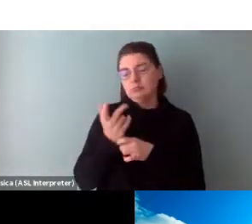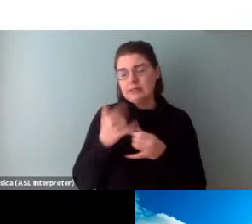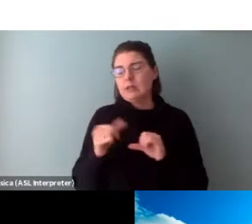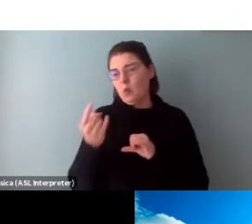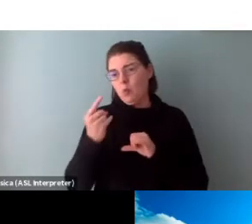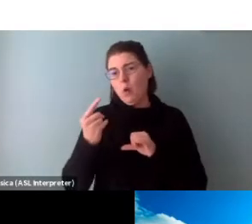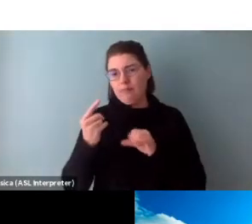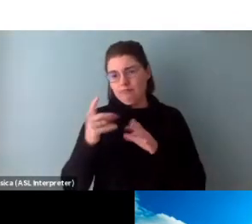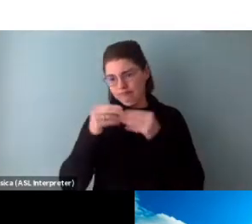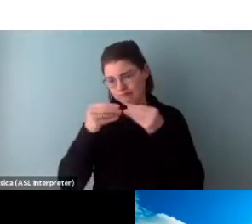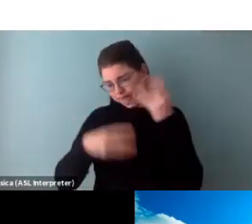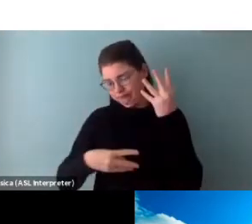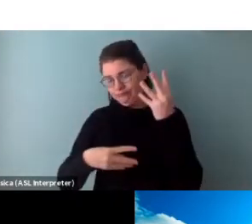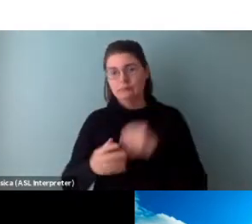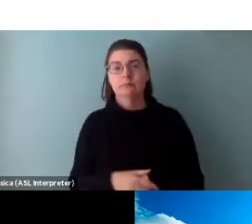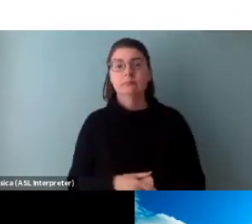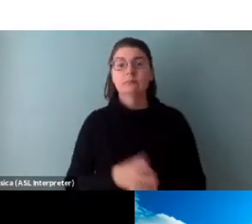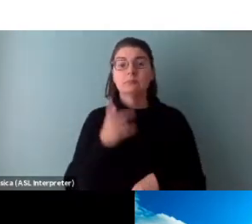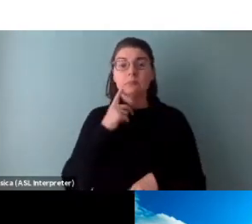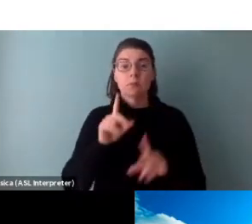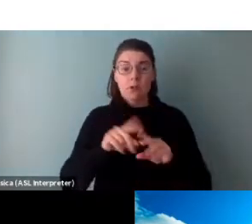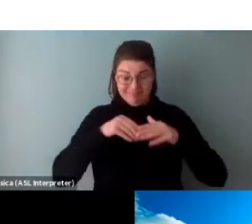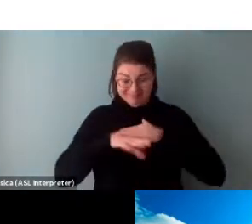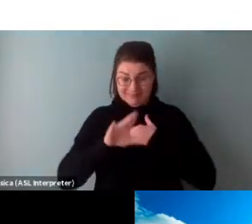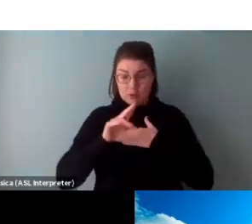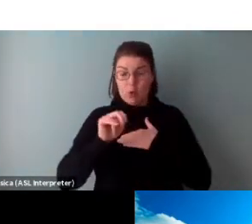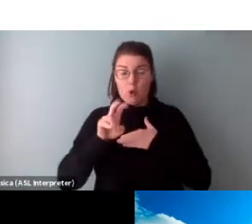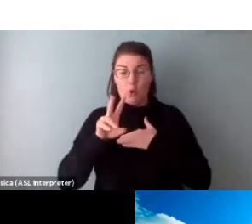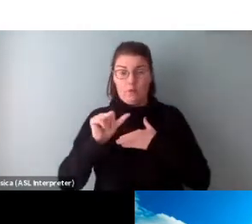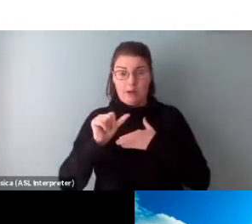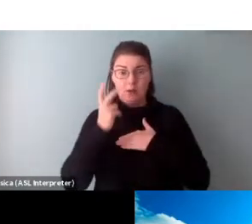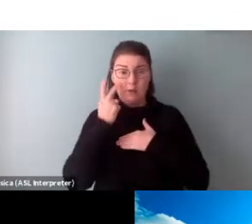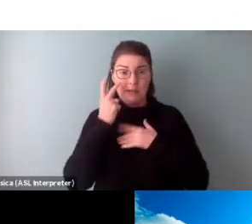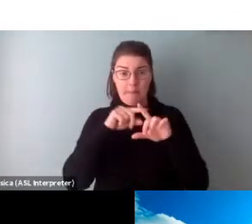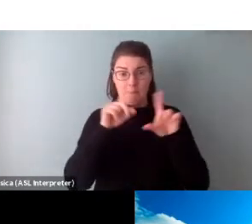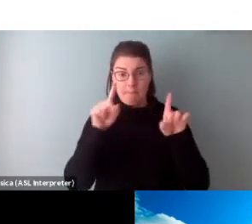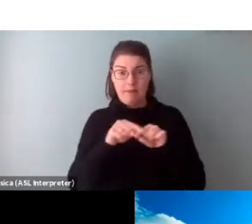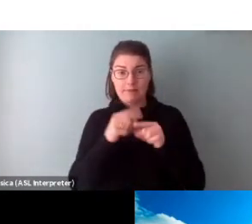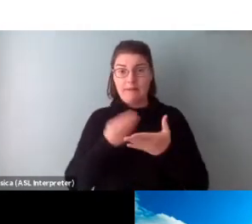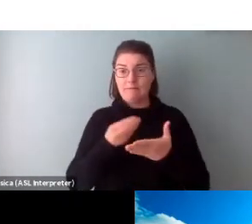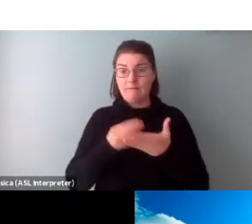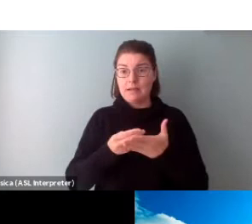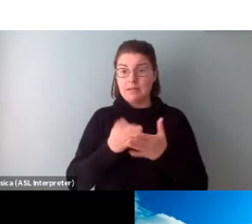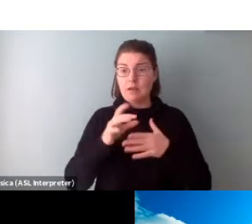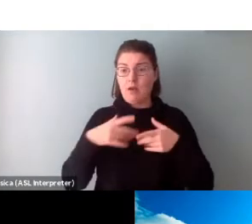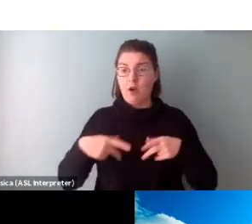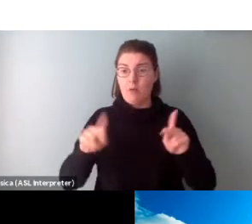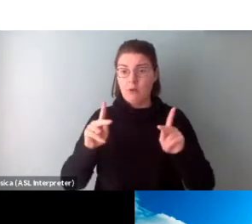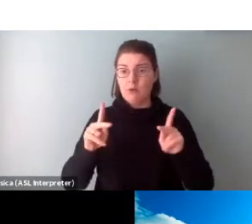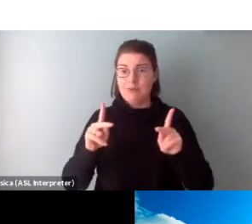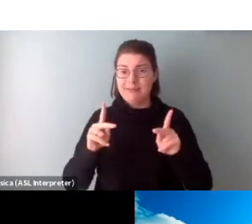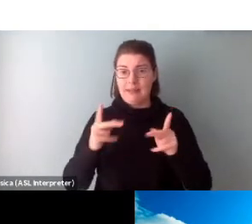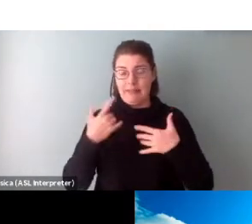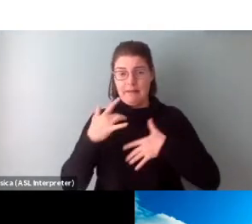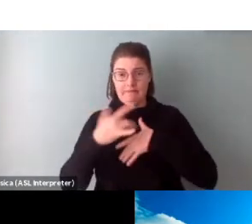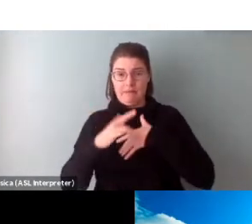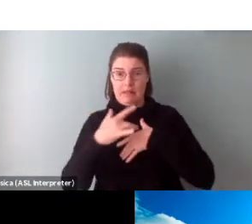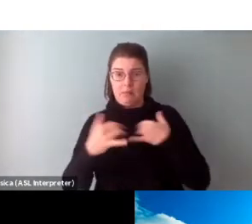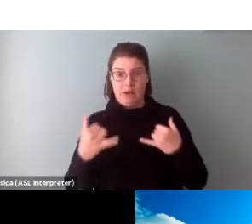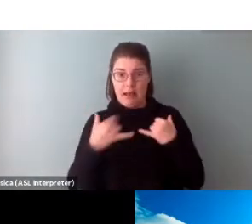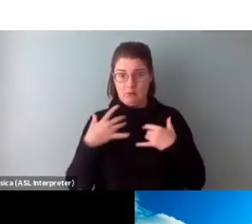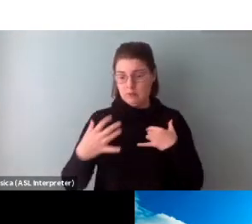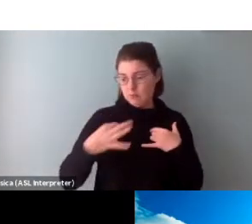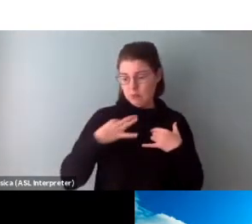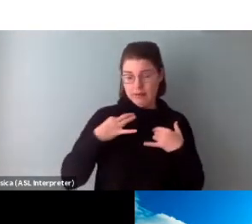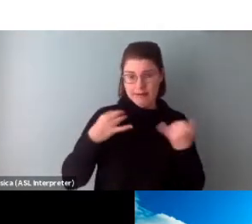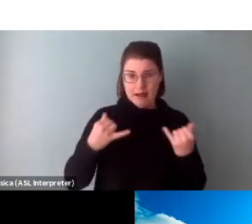Once you're in NOVA, you'll see a box that says funding opportunities with a list of project programs that are currently open for applications.